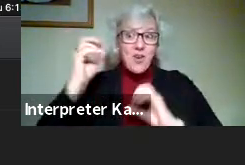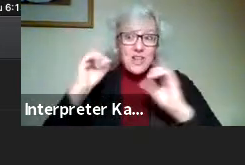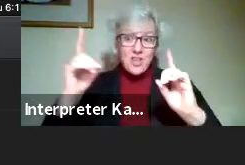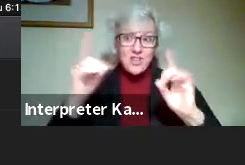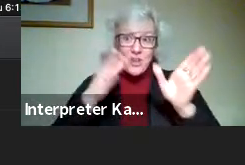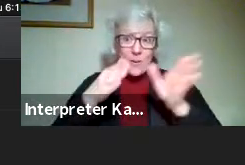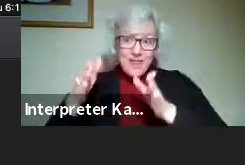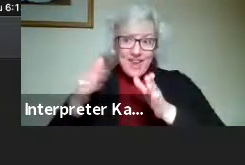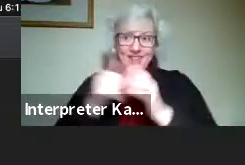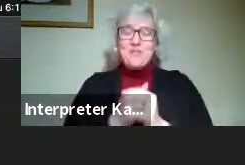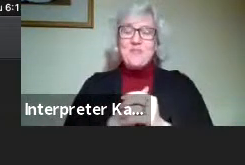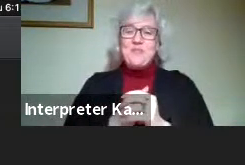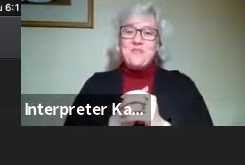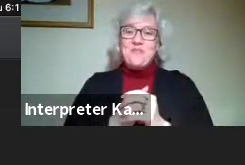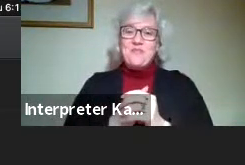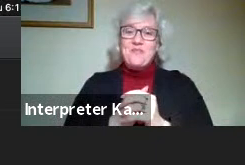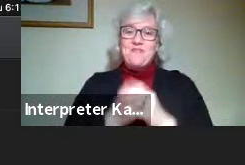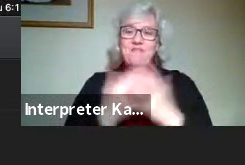planning.